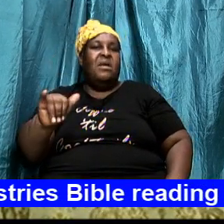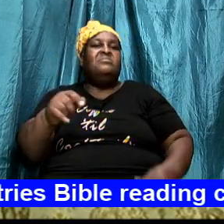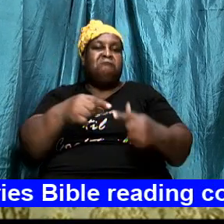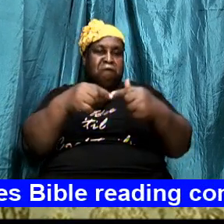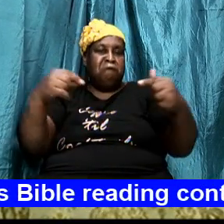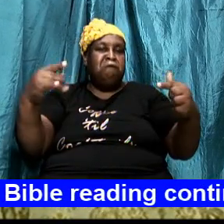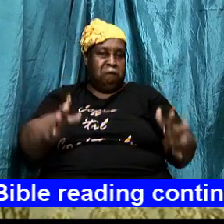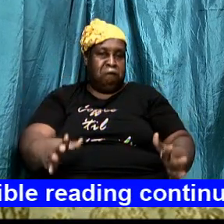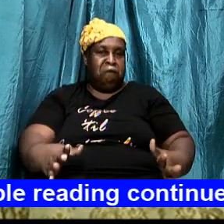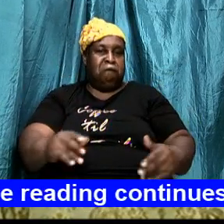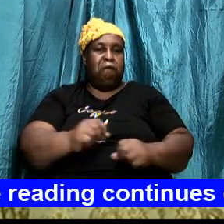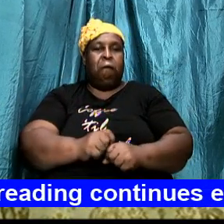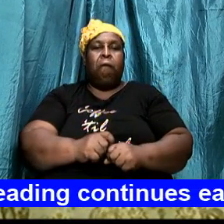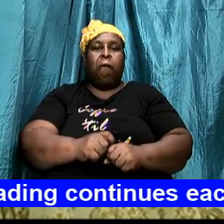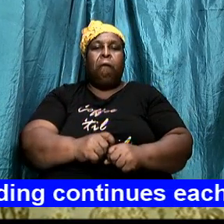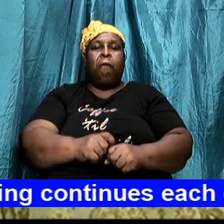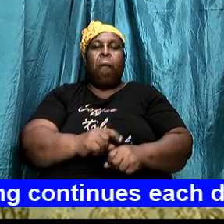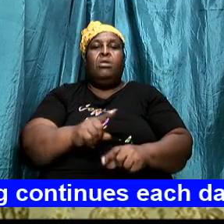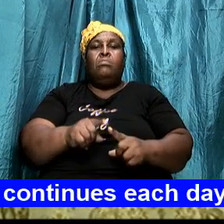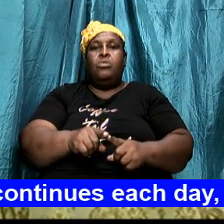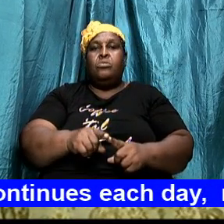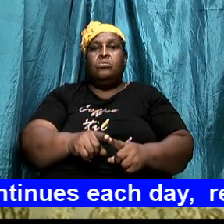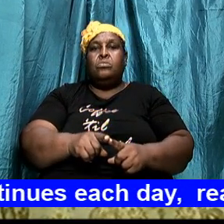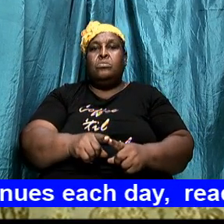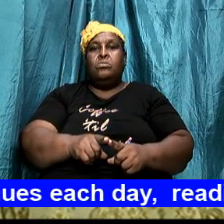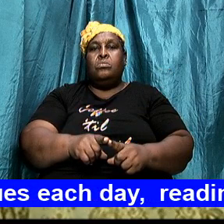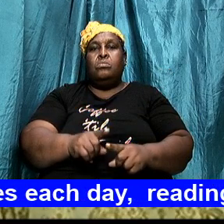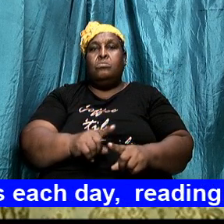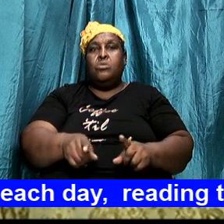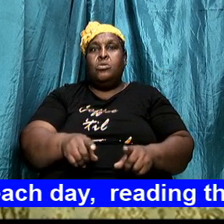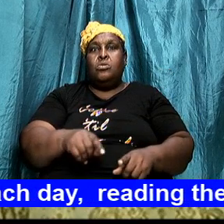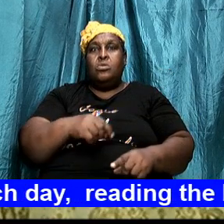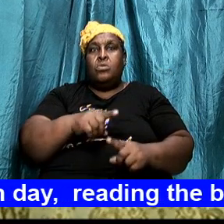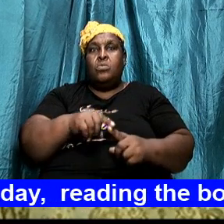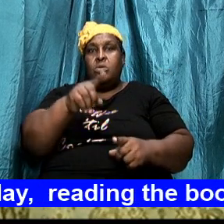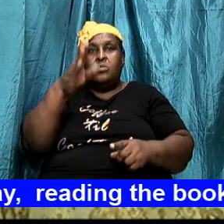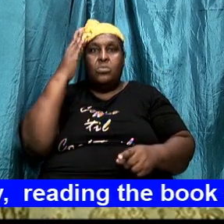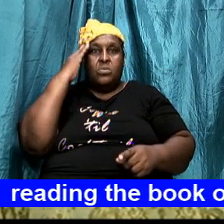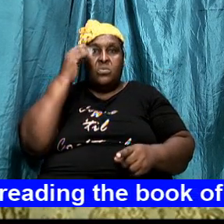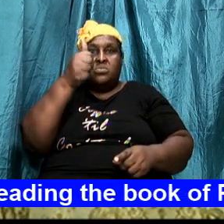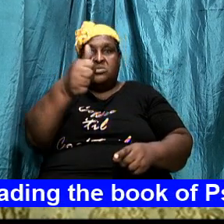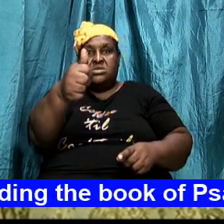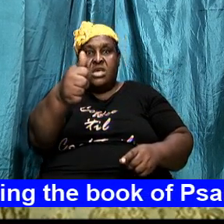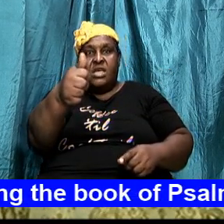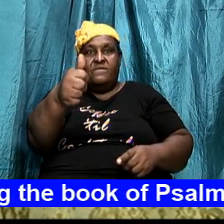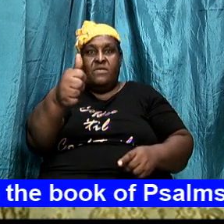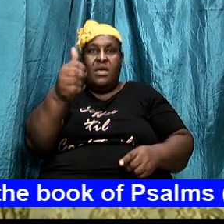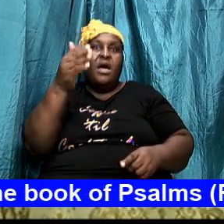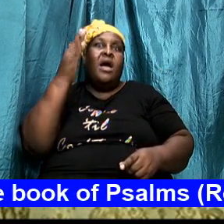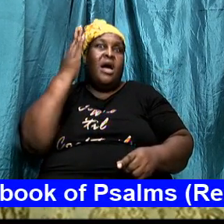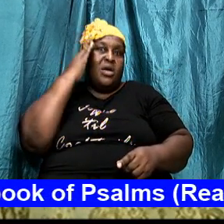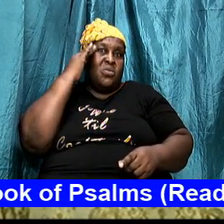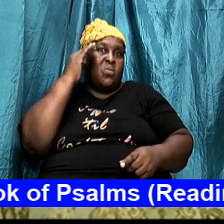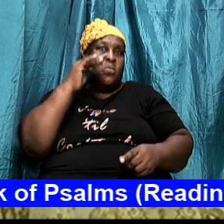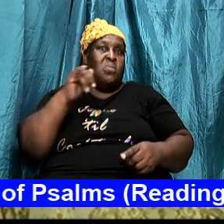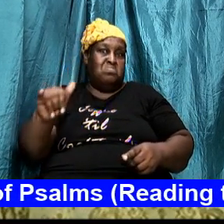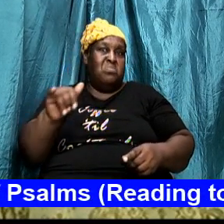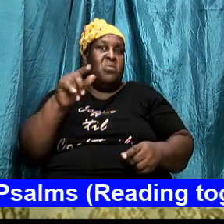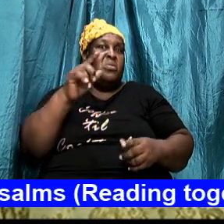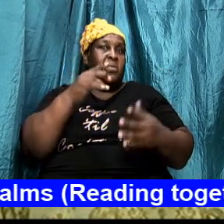but when you know yourself when you know yourself and know what you believe